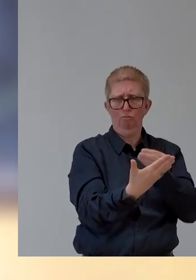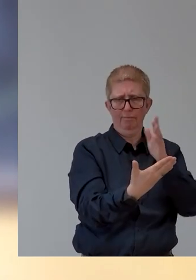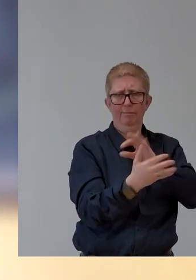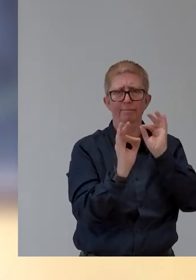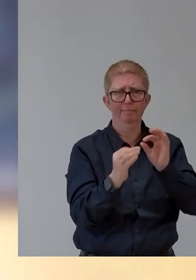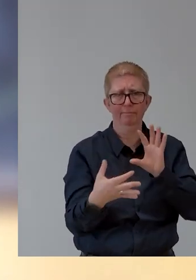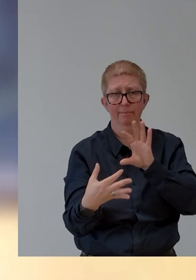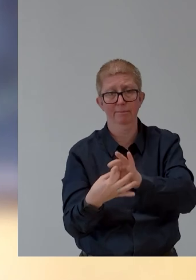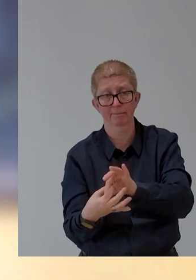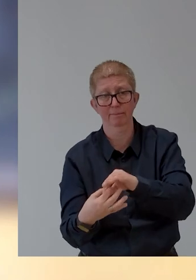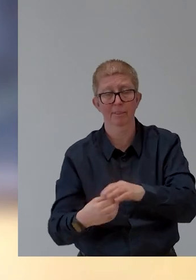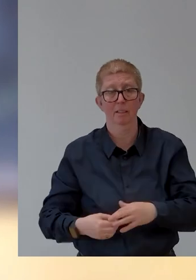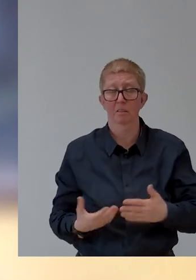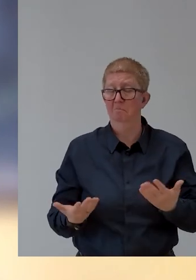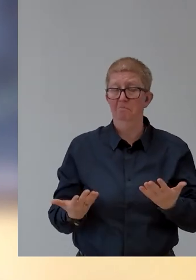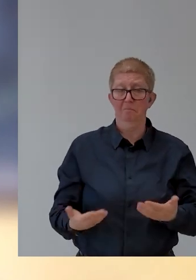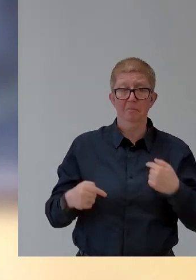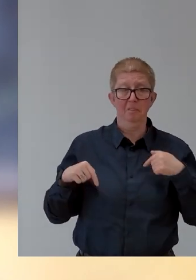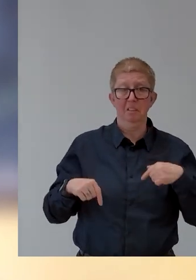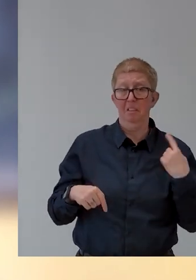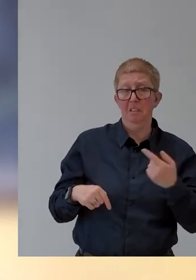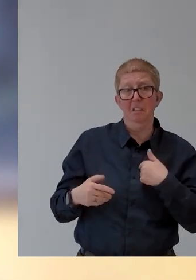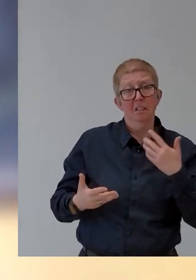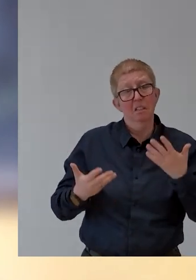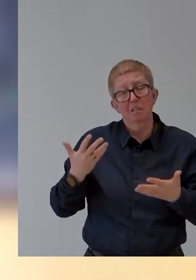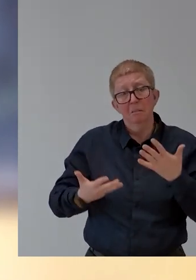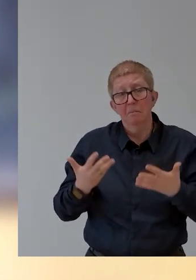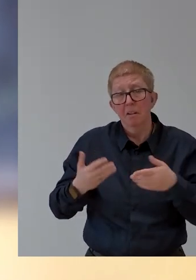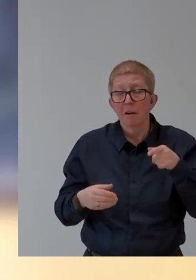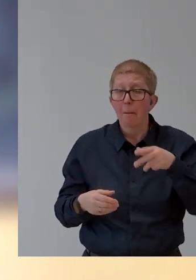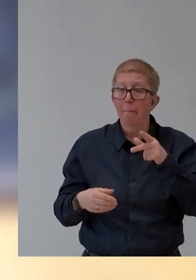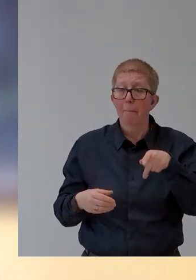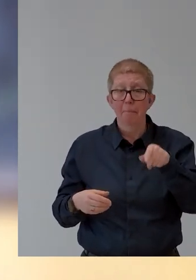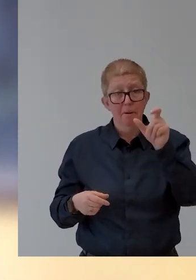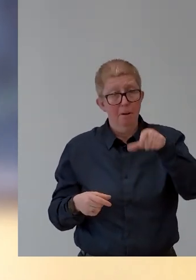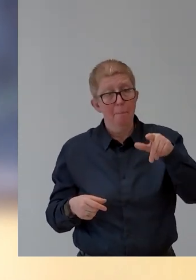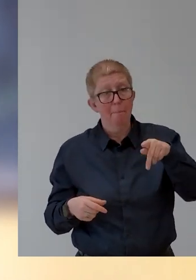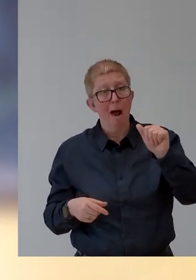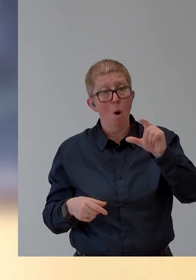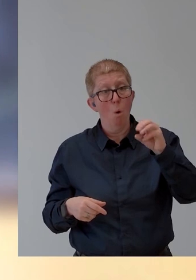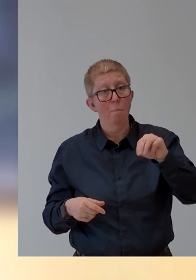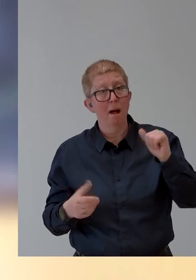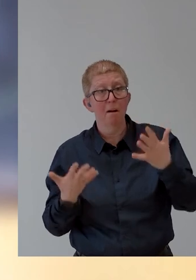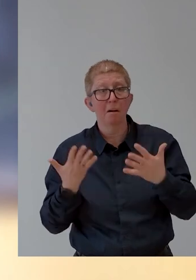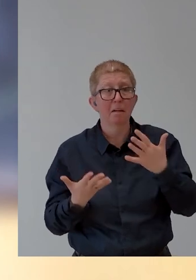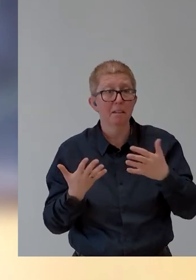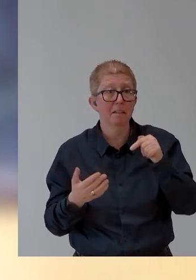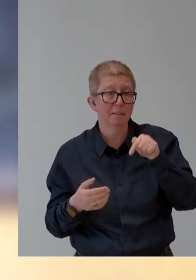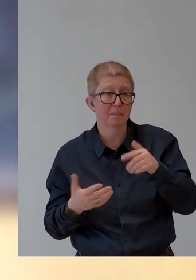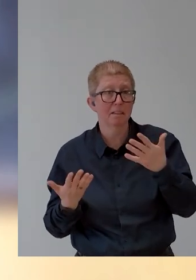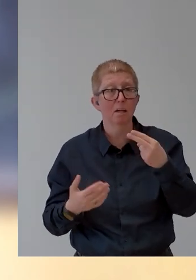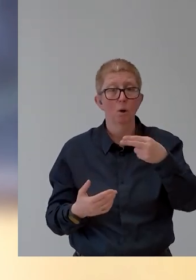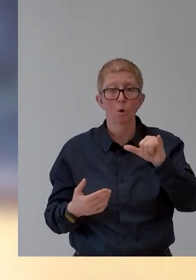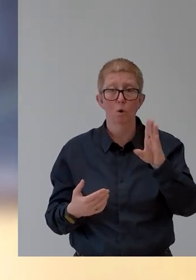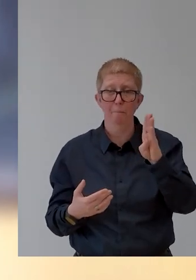on, Paloma would be, I think, interested in knowing that we are working on a hybrid 3D printer because after 3D printing, there's a process of